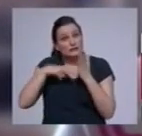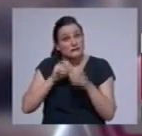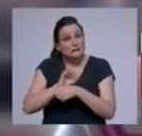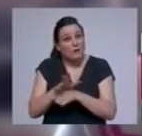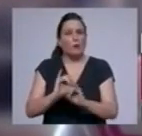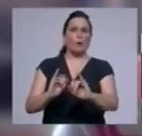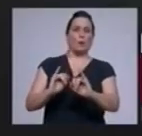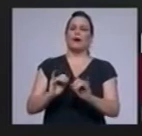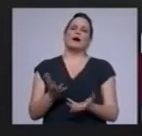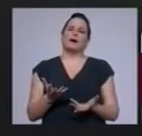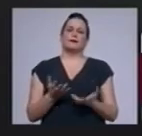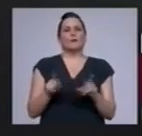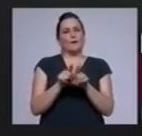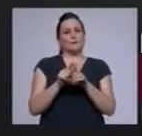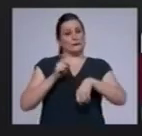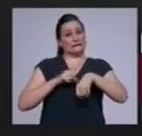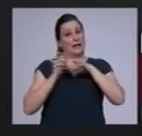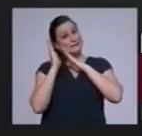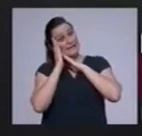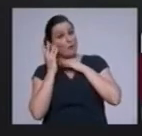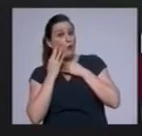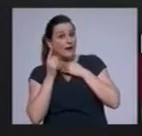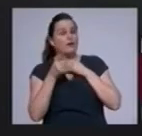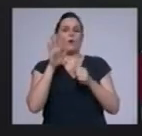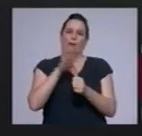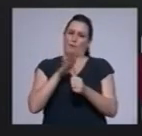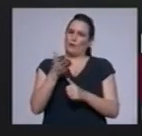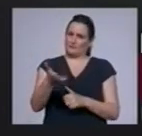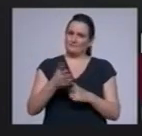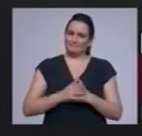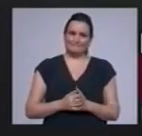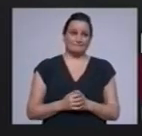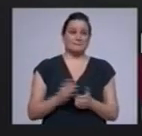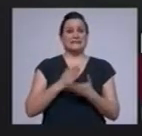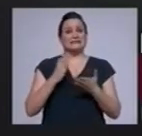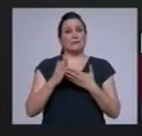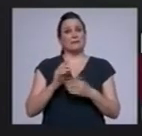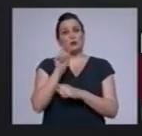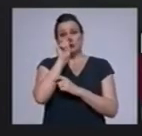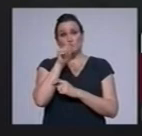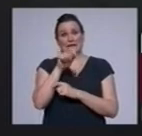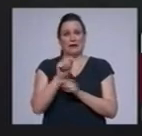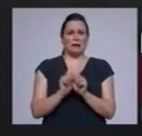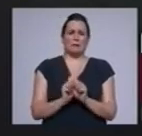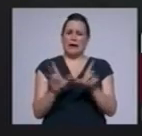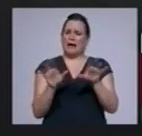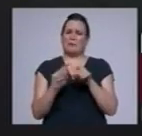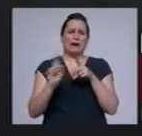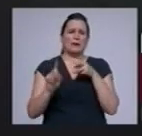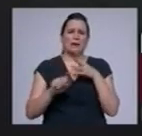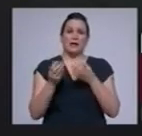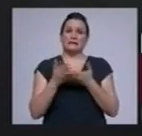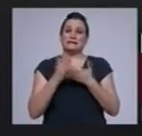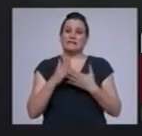course, when am I going to sleep? Meanwhile, social media is proving to be a virtual logbook of pandemic dreams, ranging from the scary